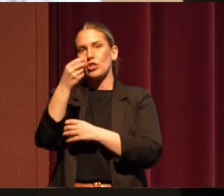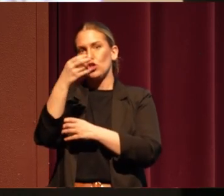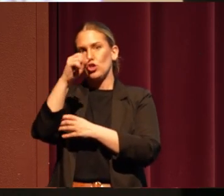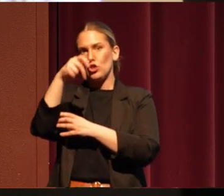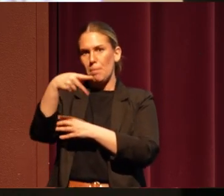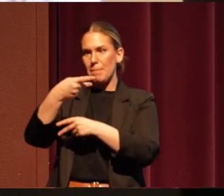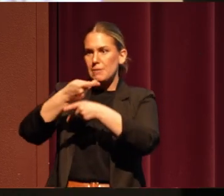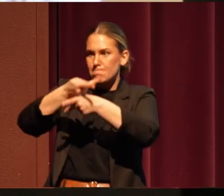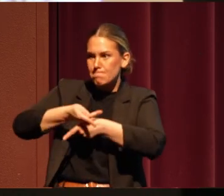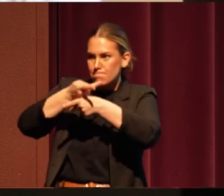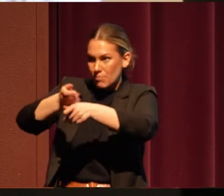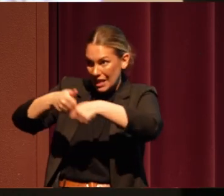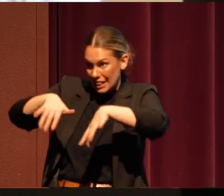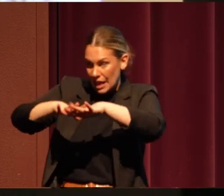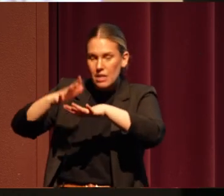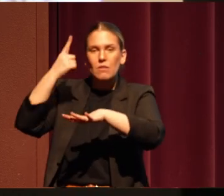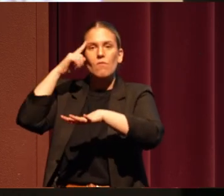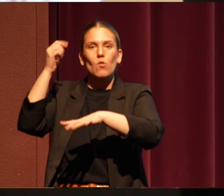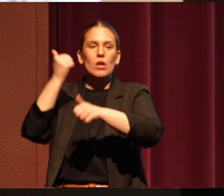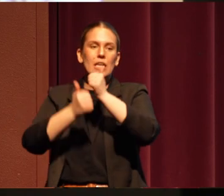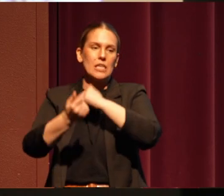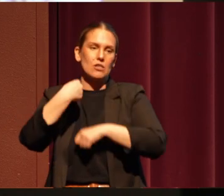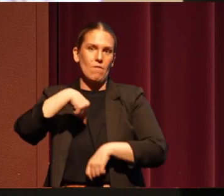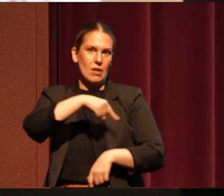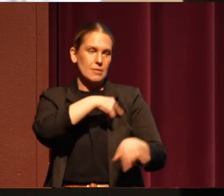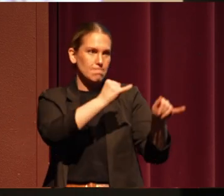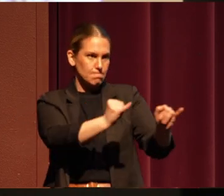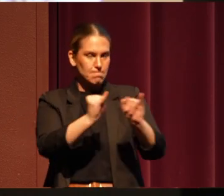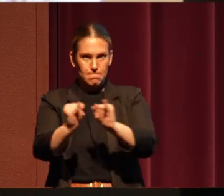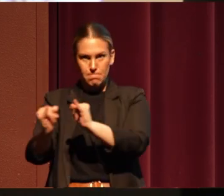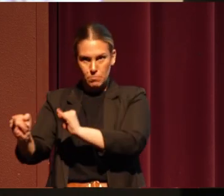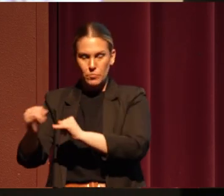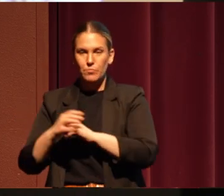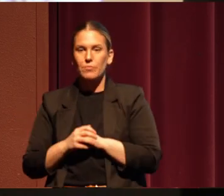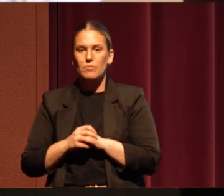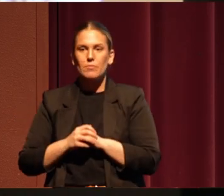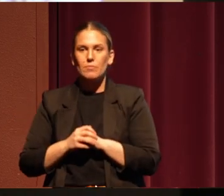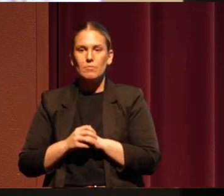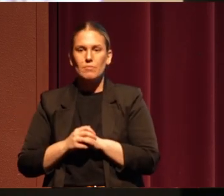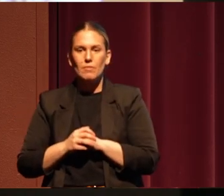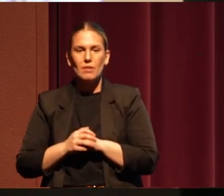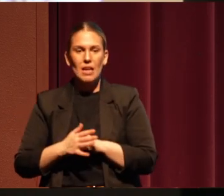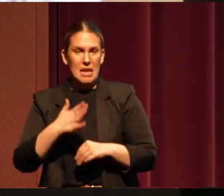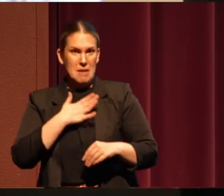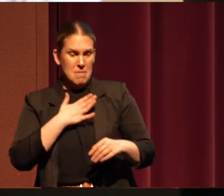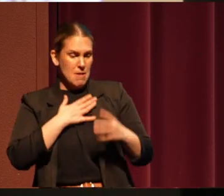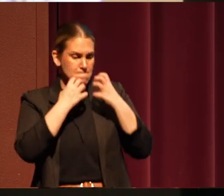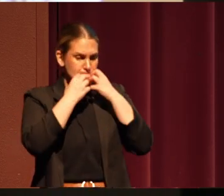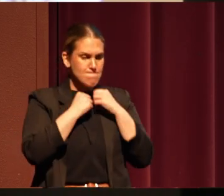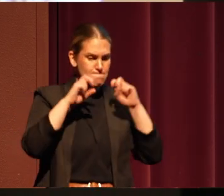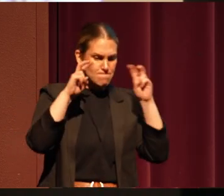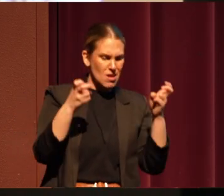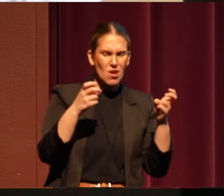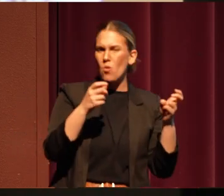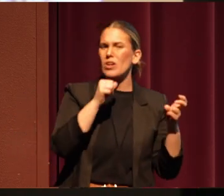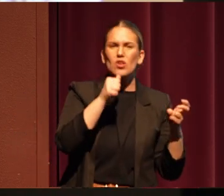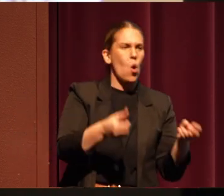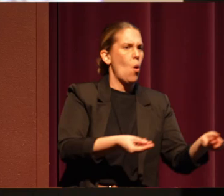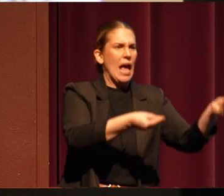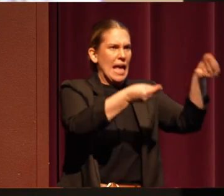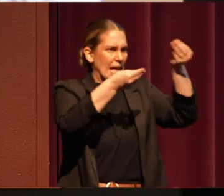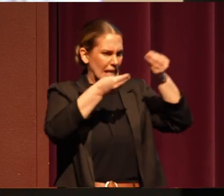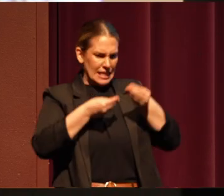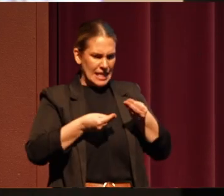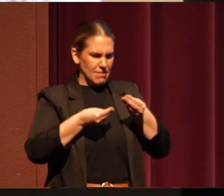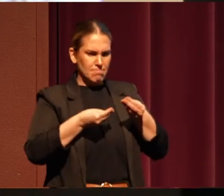the quote that I hold very dear is, We do not inherit the earth from our ancestors. We